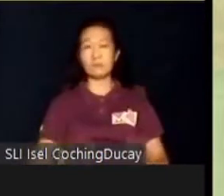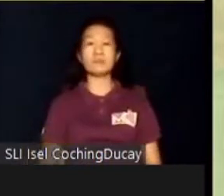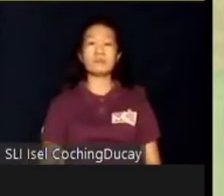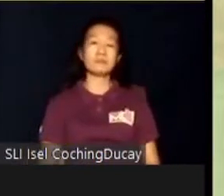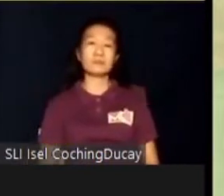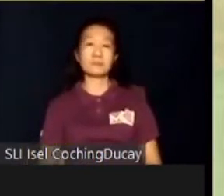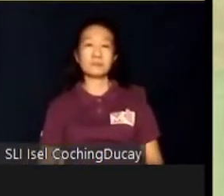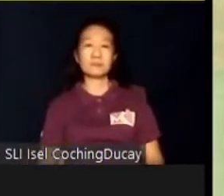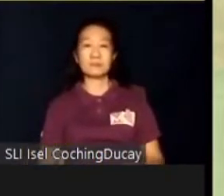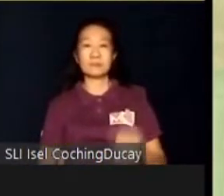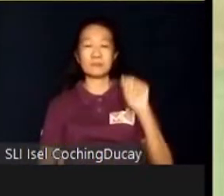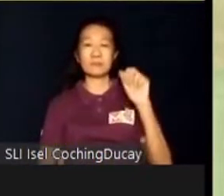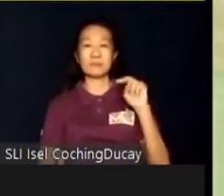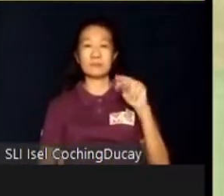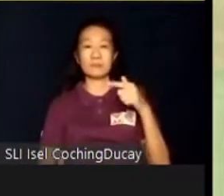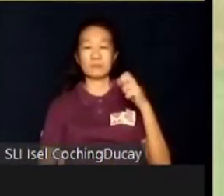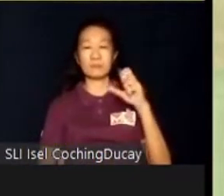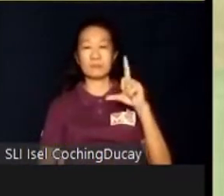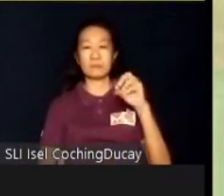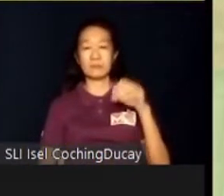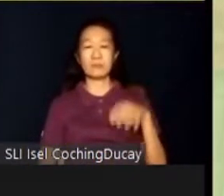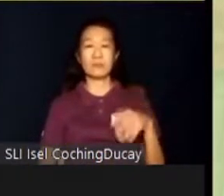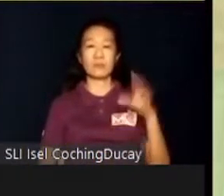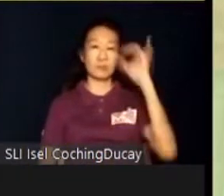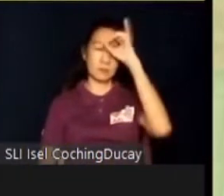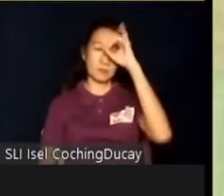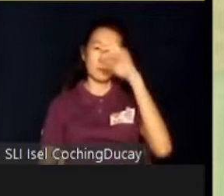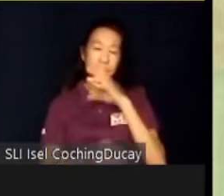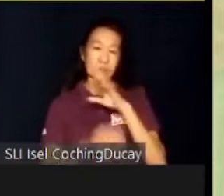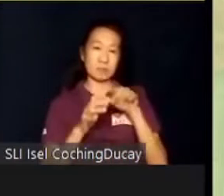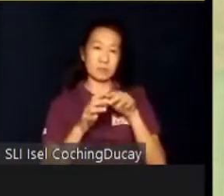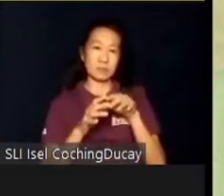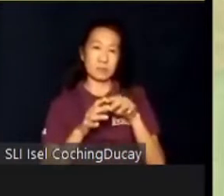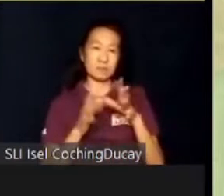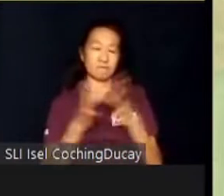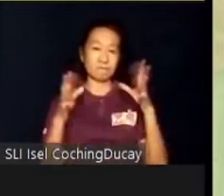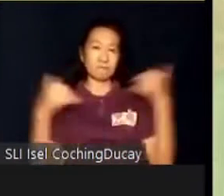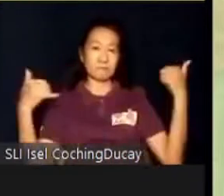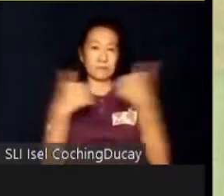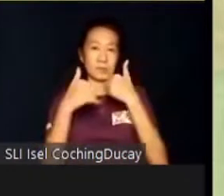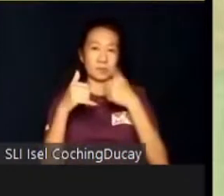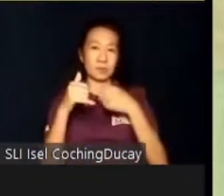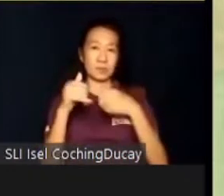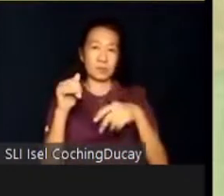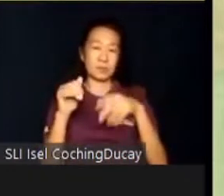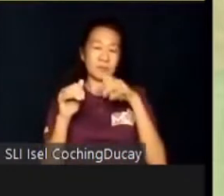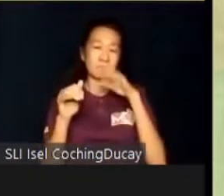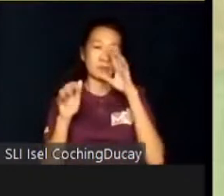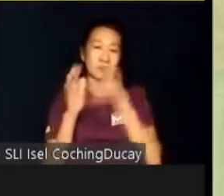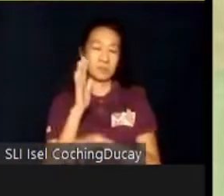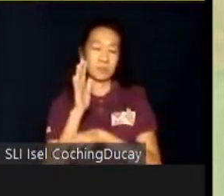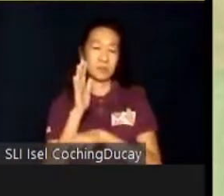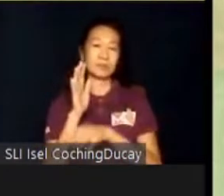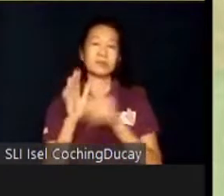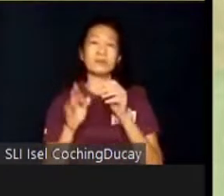Angelo has an intellectual disability and is extremely challenged in subtraction. Despite this,